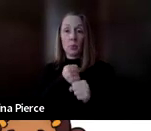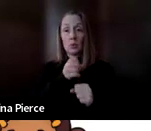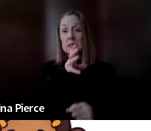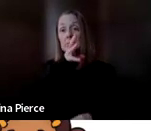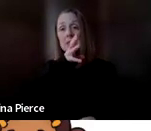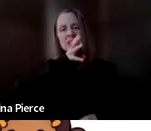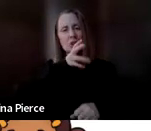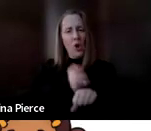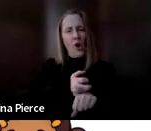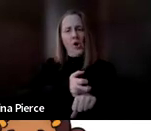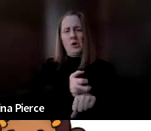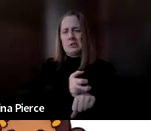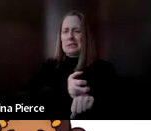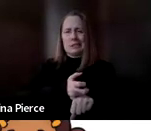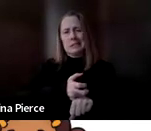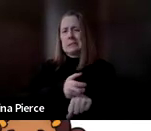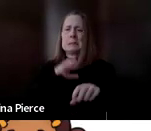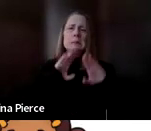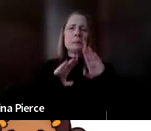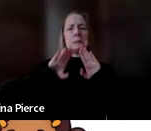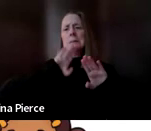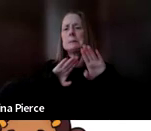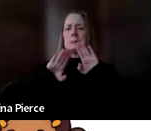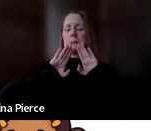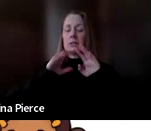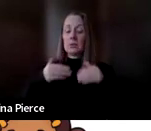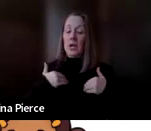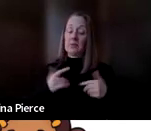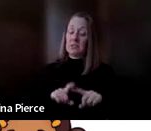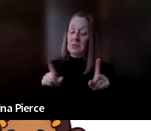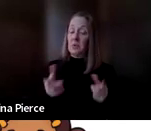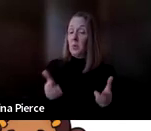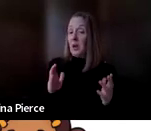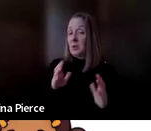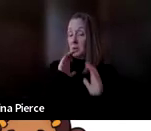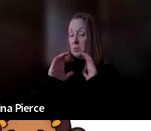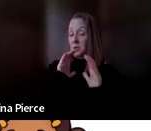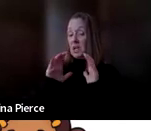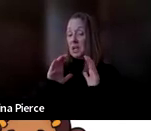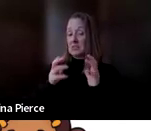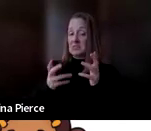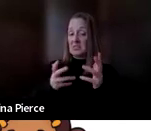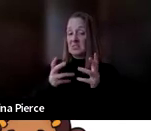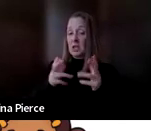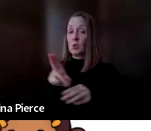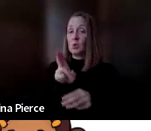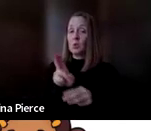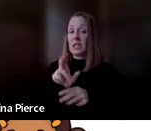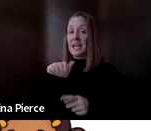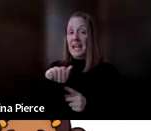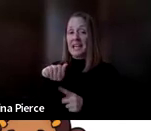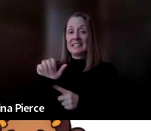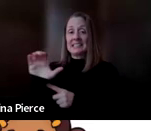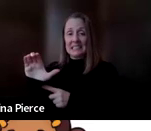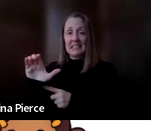harder. so having a different way to communicate, having AAC allows them to more fully express their thoughts and ideas at a time when speech